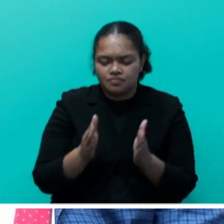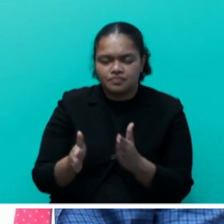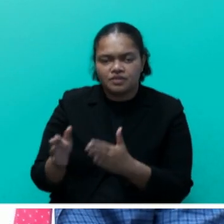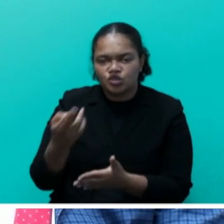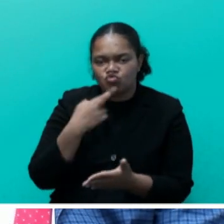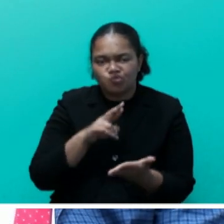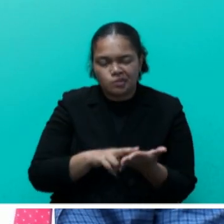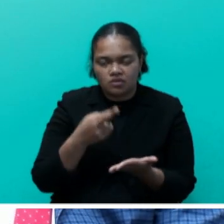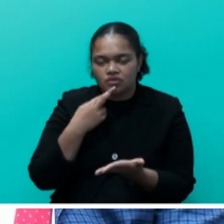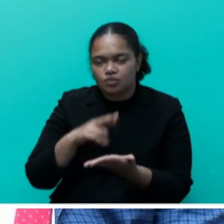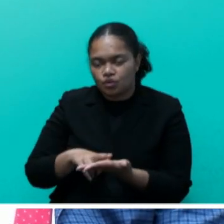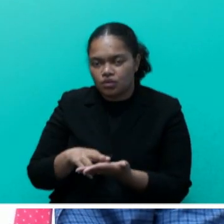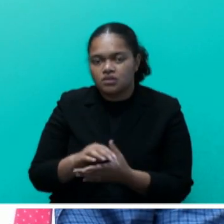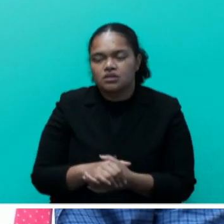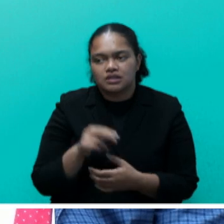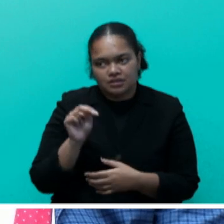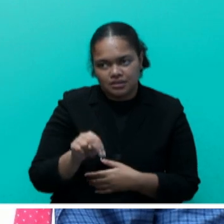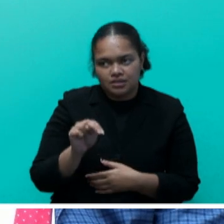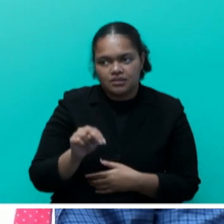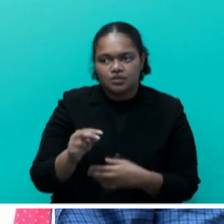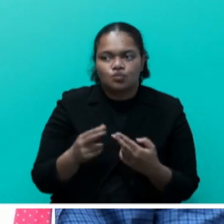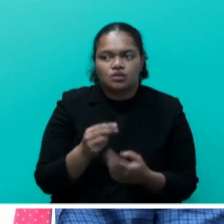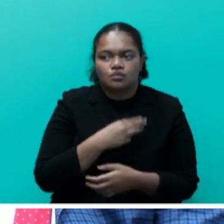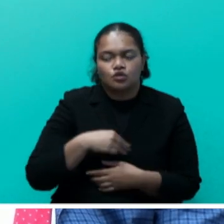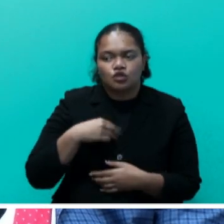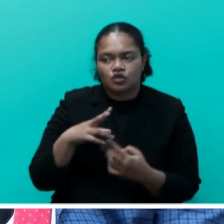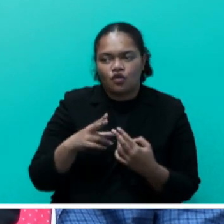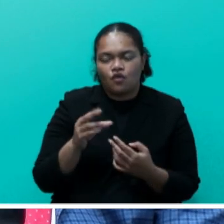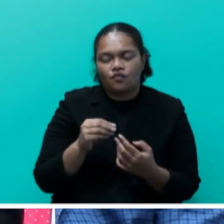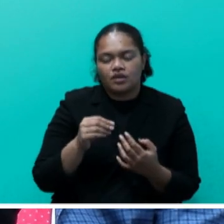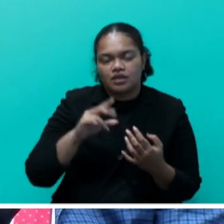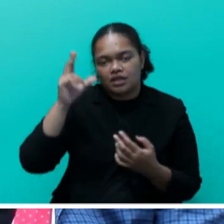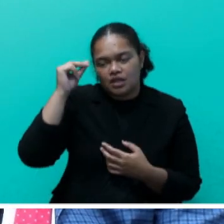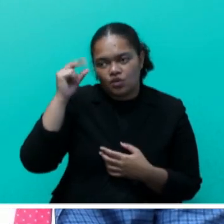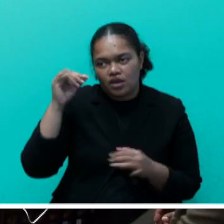required with the Ministry of Tokyo Affairs. Good luck.